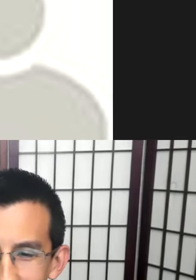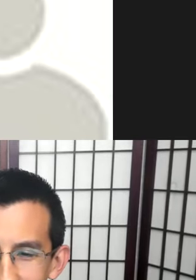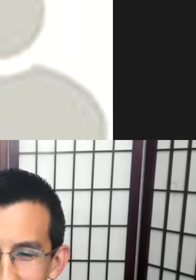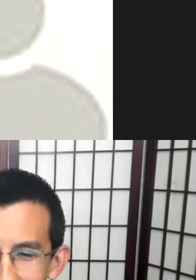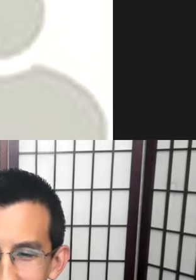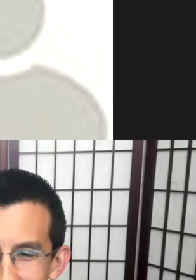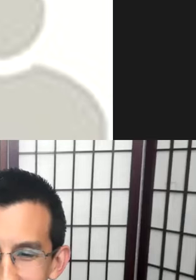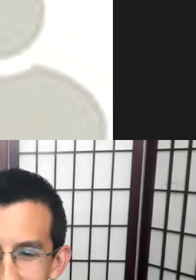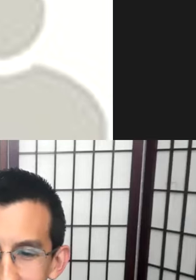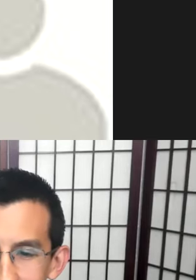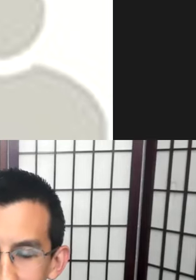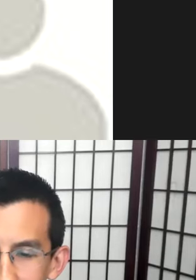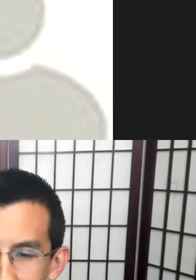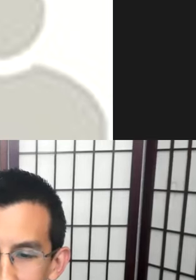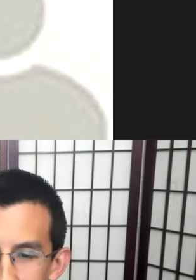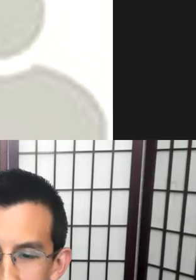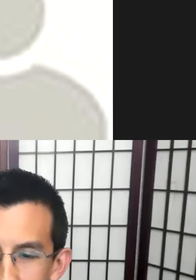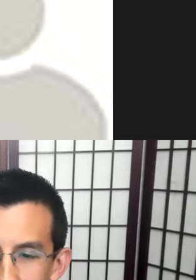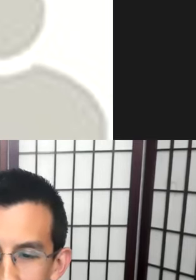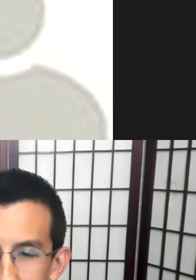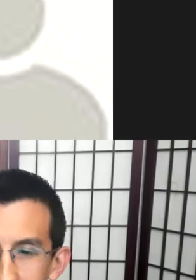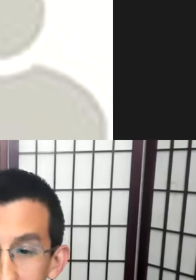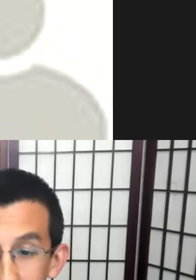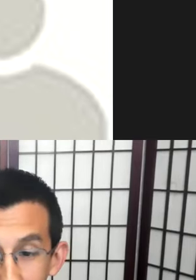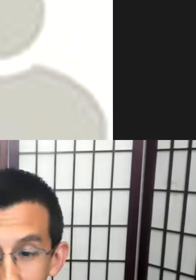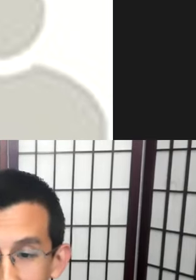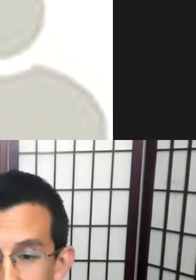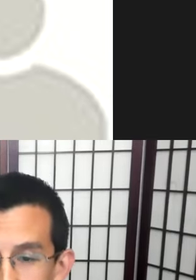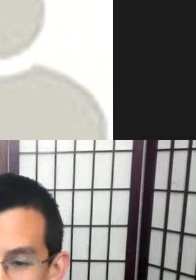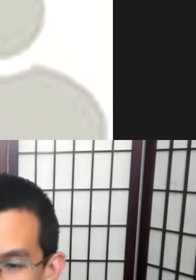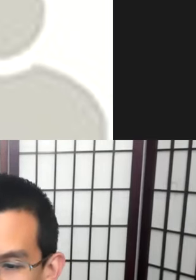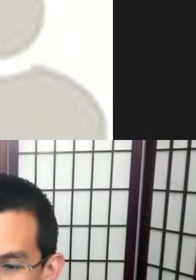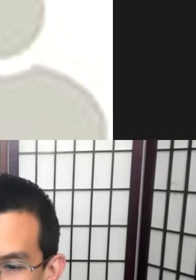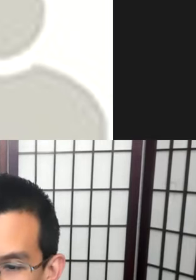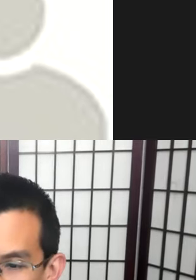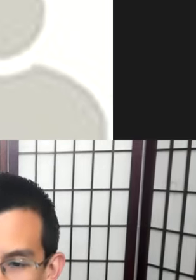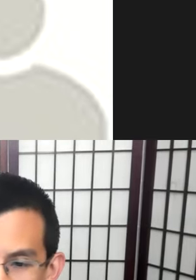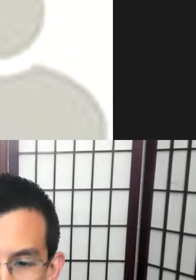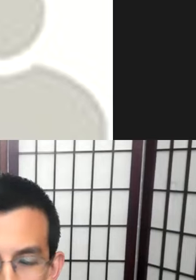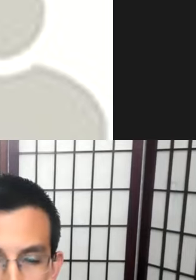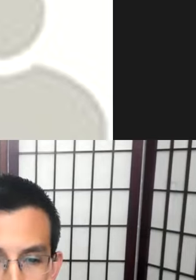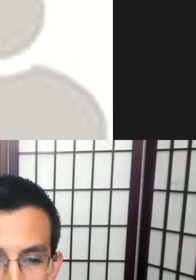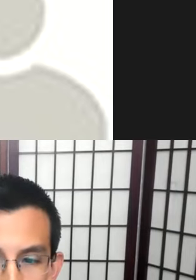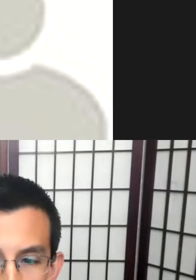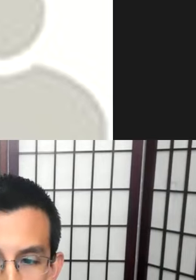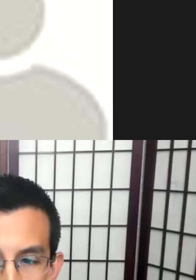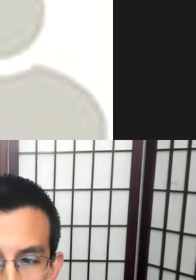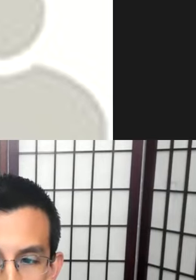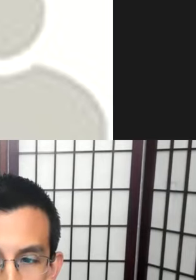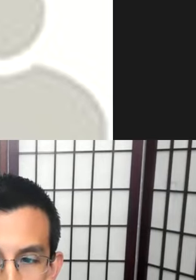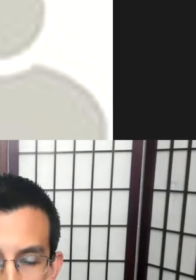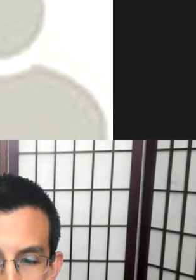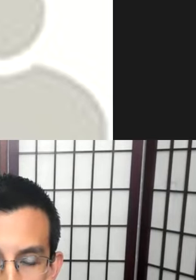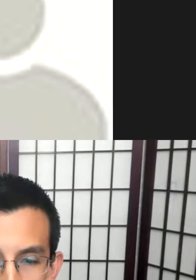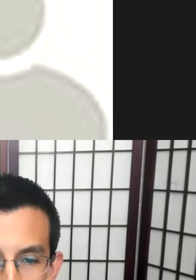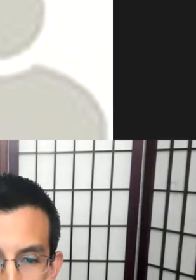as part of a project engaged in by someone on their payroll specific provisions have to be made to quote share those data with the community where